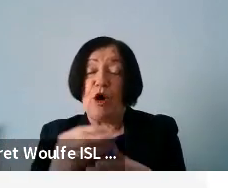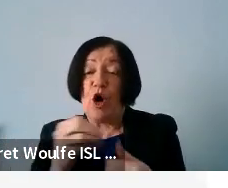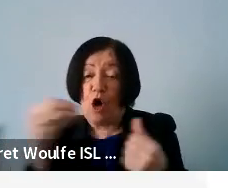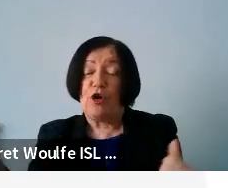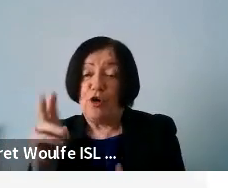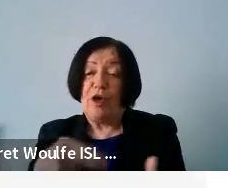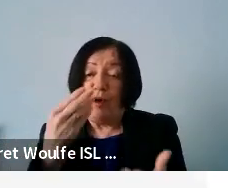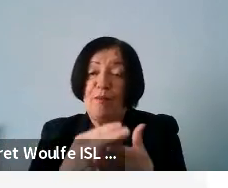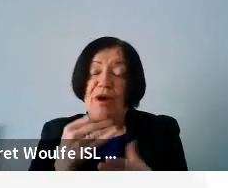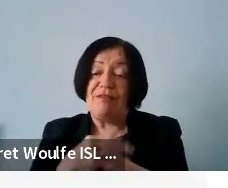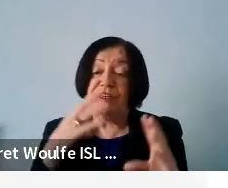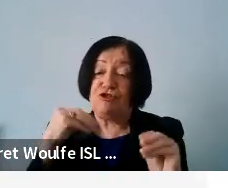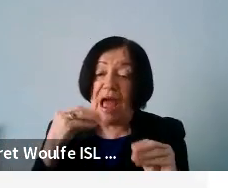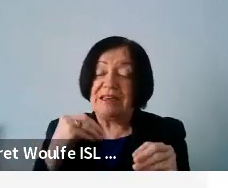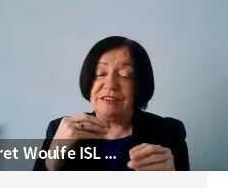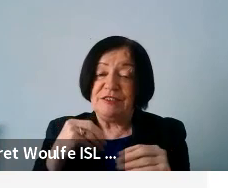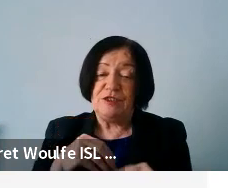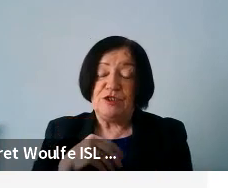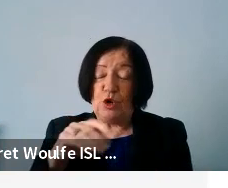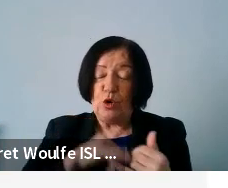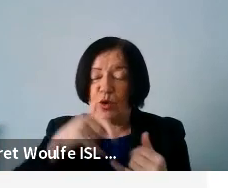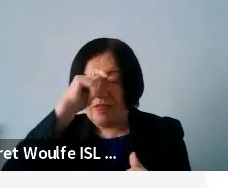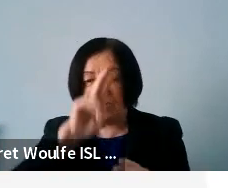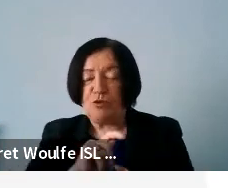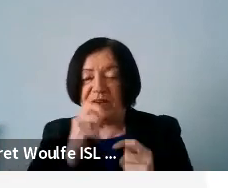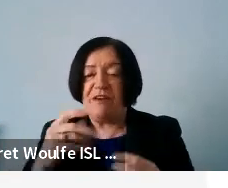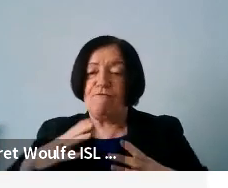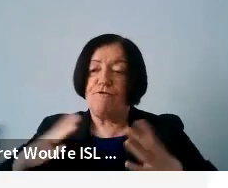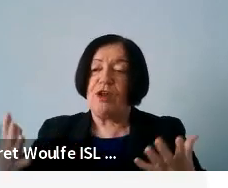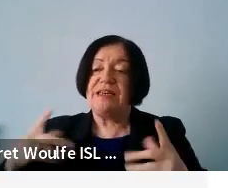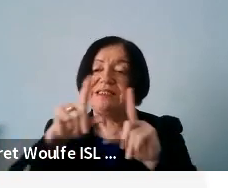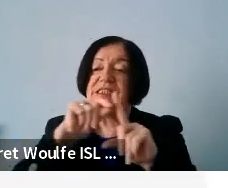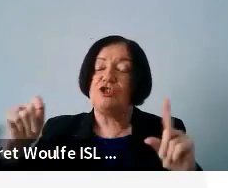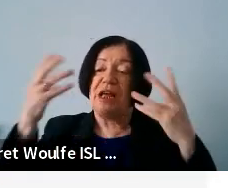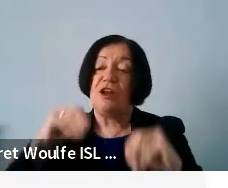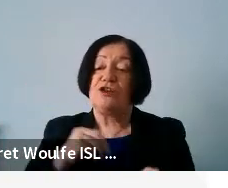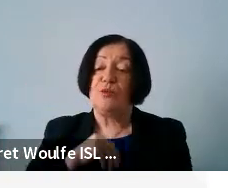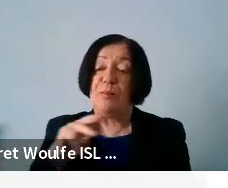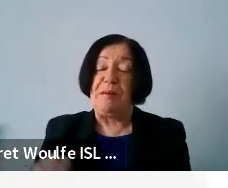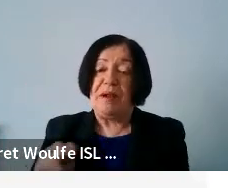can also put it in the chat, who you think should be giving free digital education to citizens.